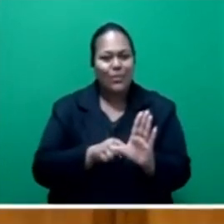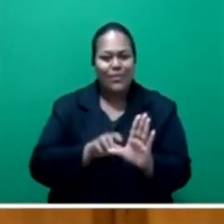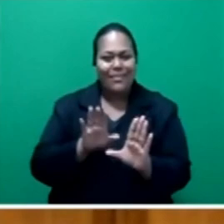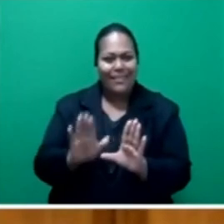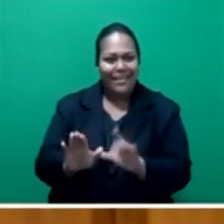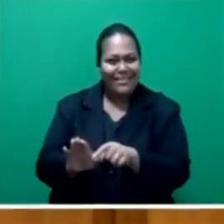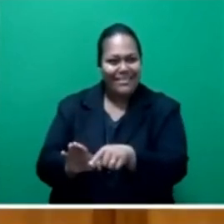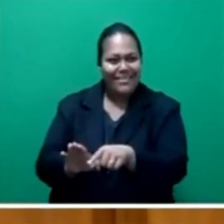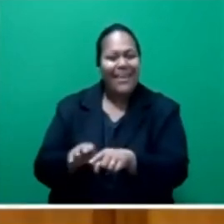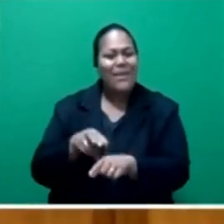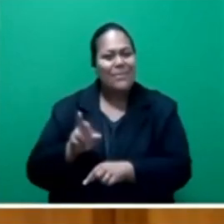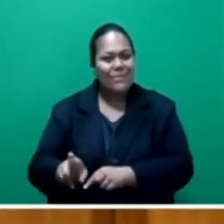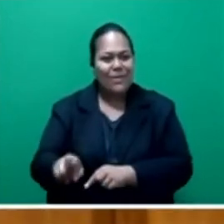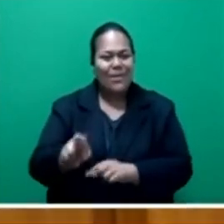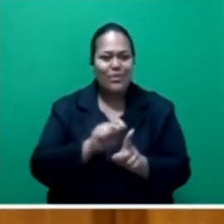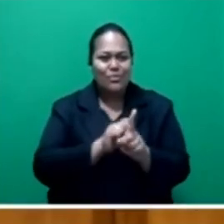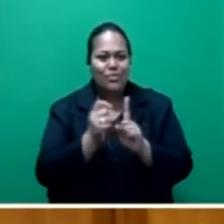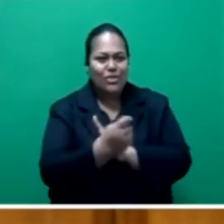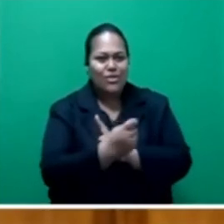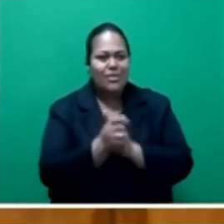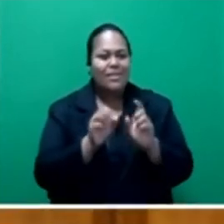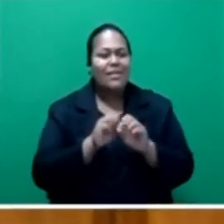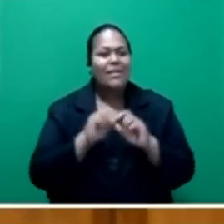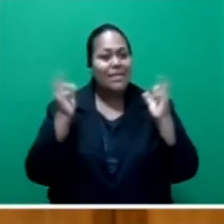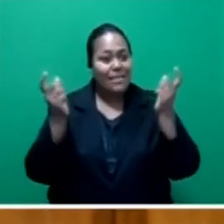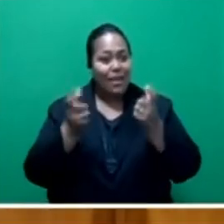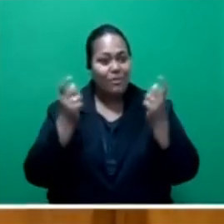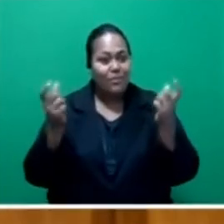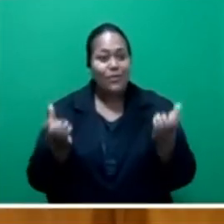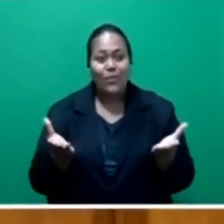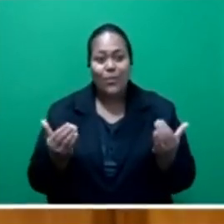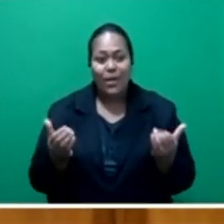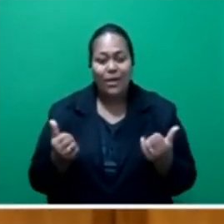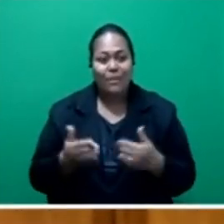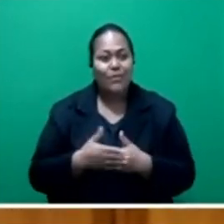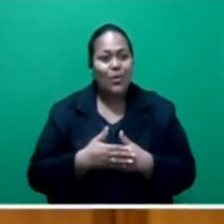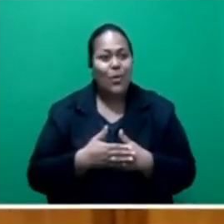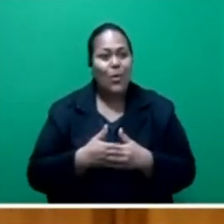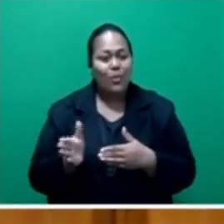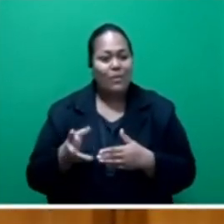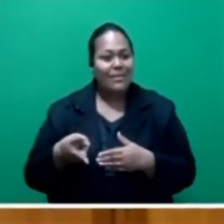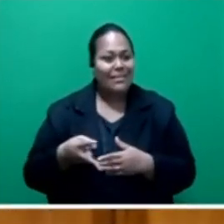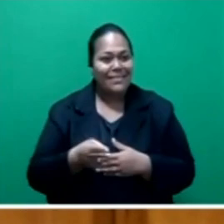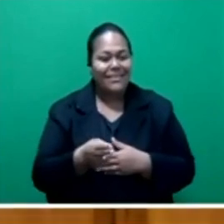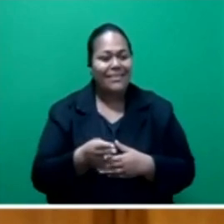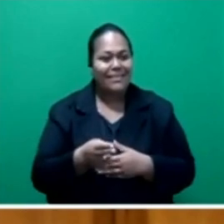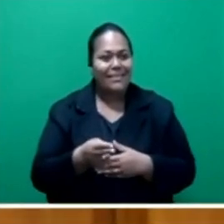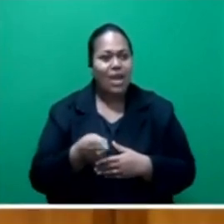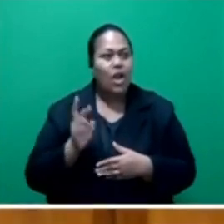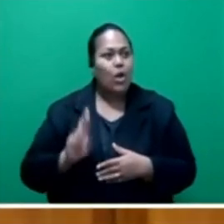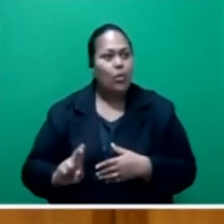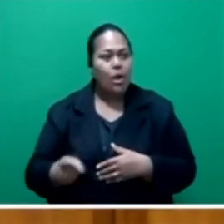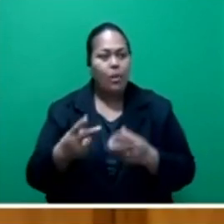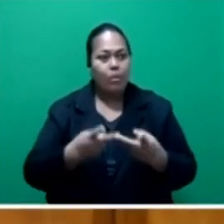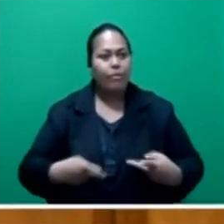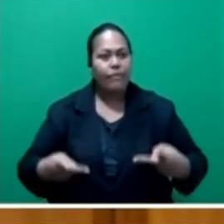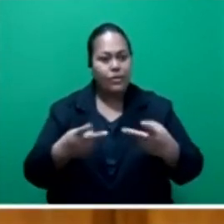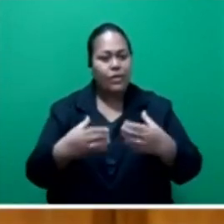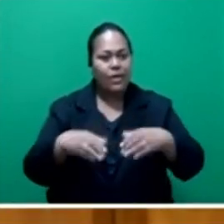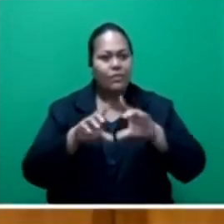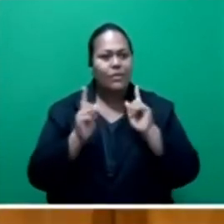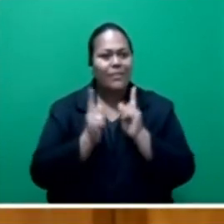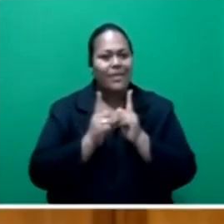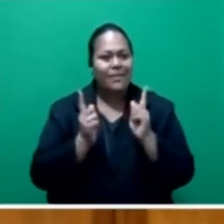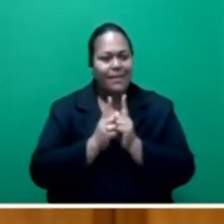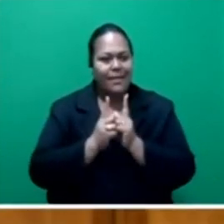traditional ceremonies of welcome, at the opening of the Rewa Provincial Council at Lomanikora Rewa on the 18th